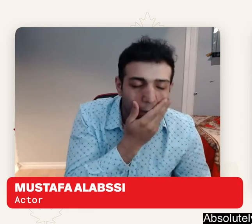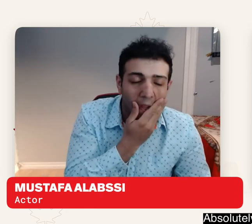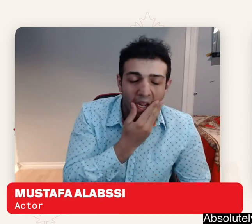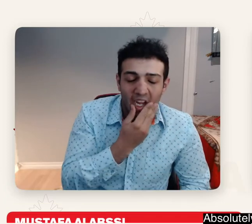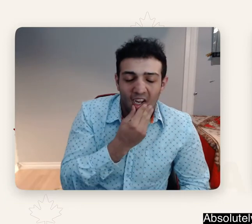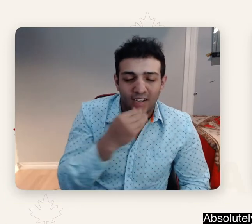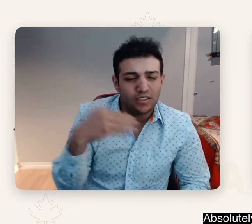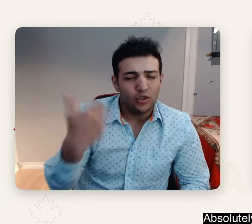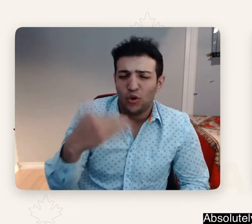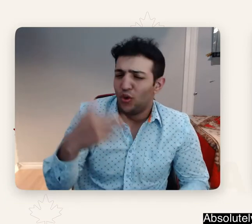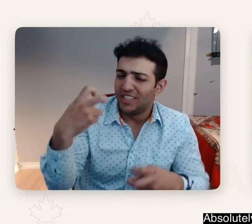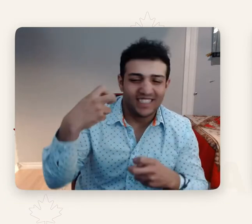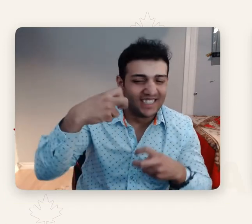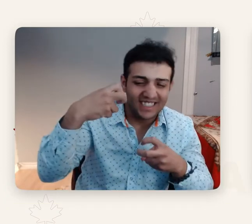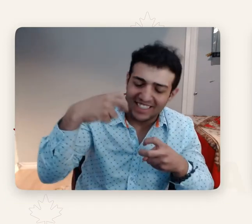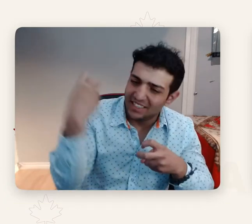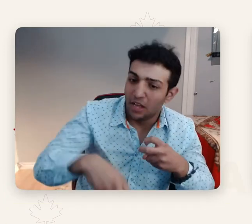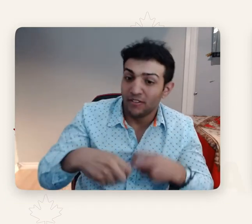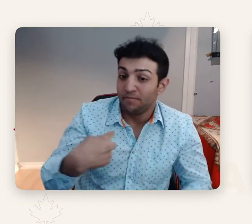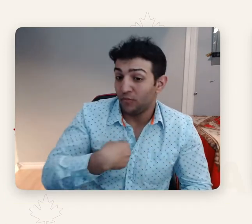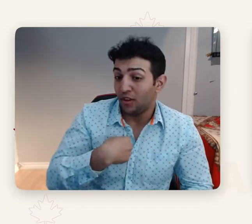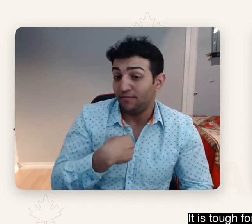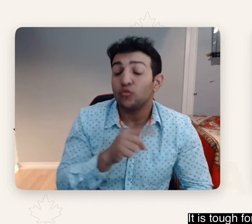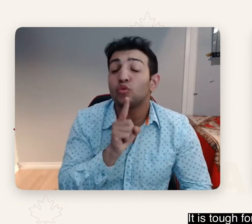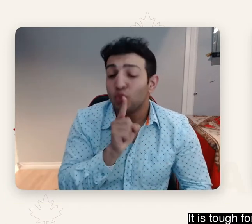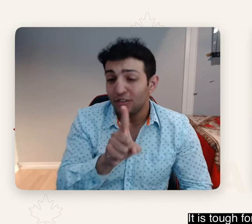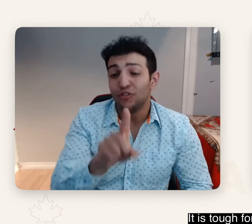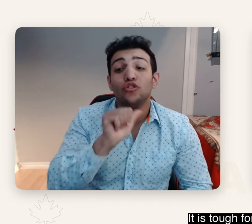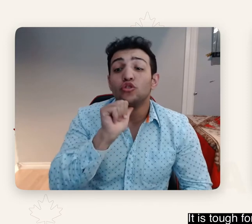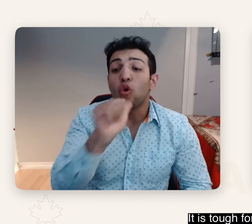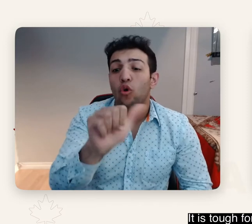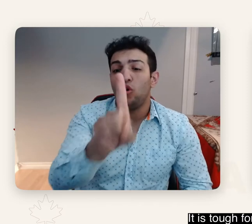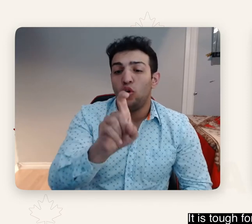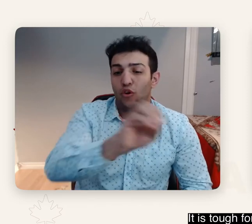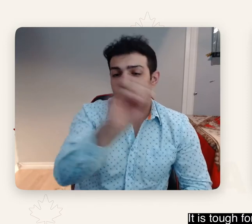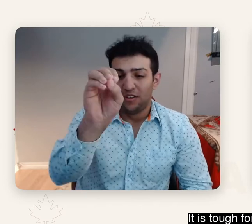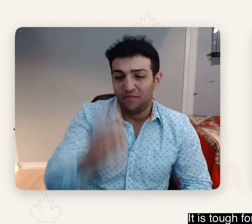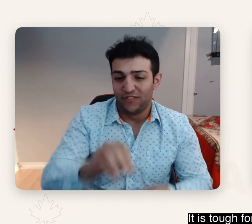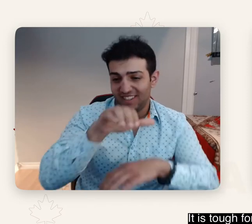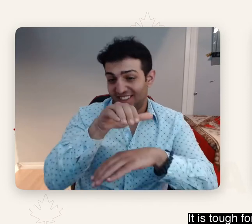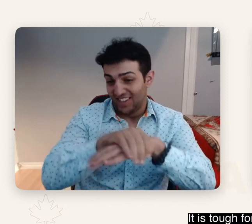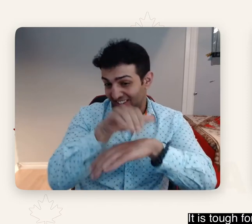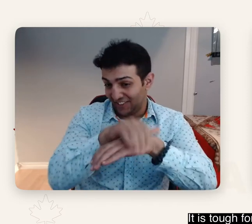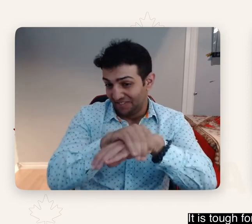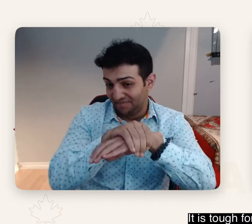Absolutely. Thank you for the question. Um, it is tough for me to really